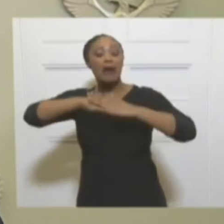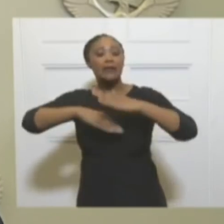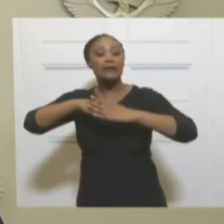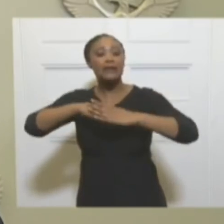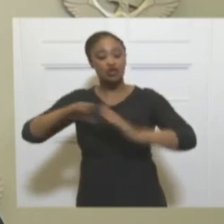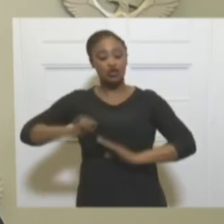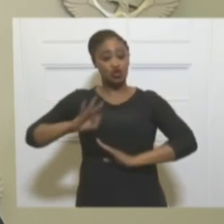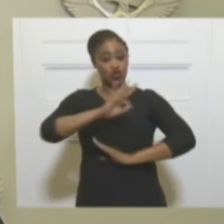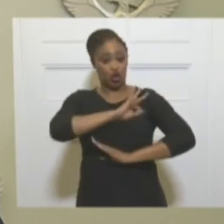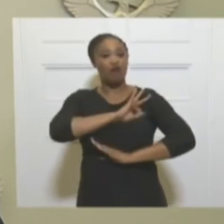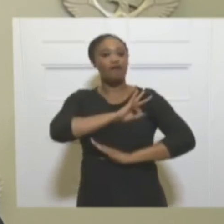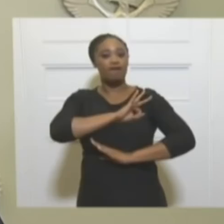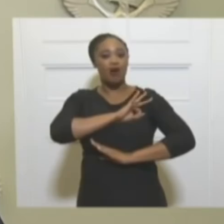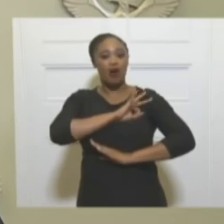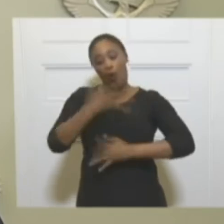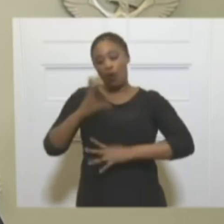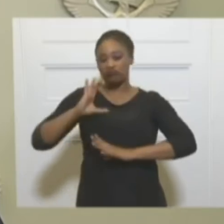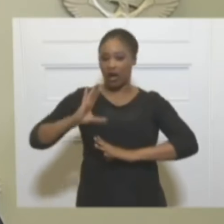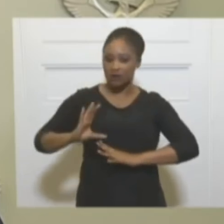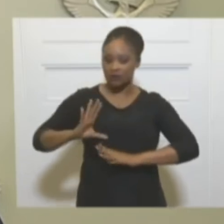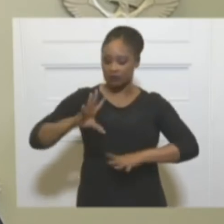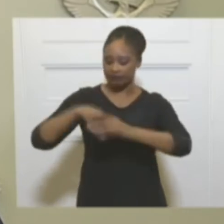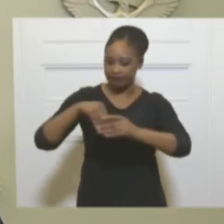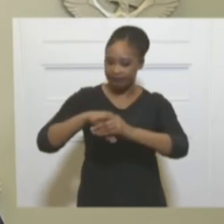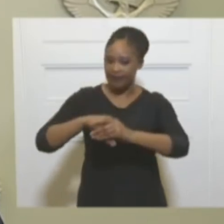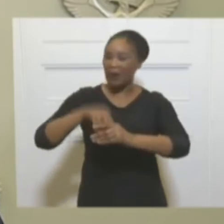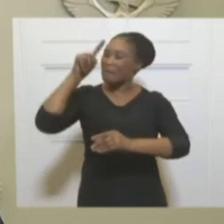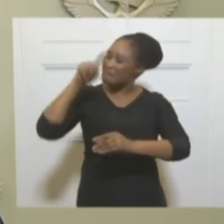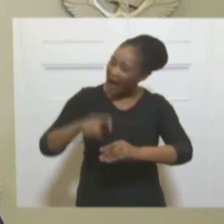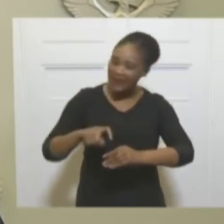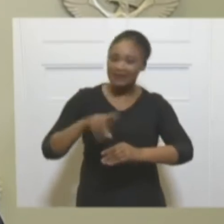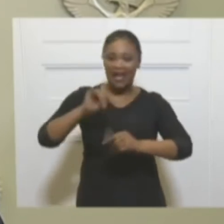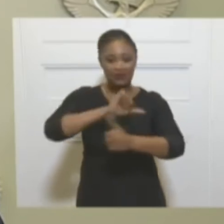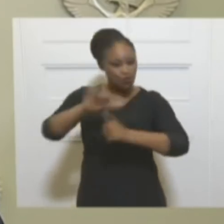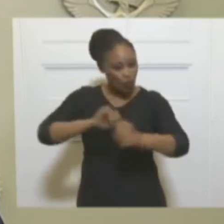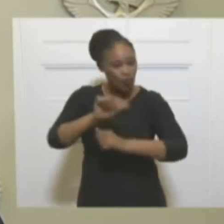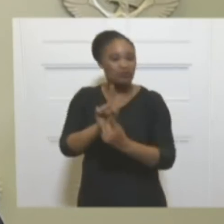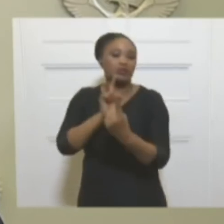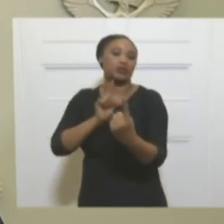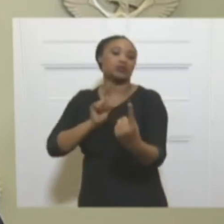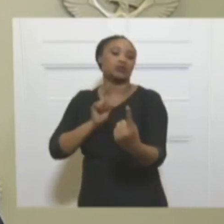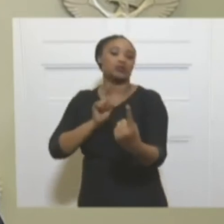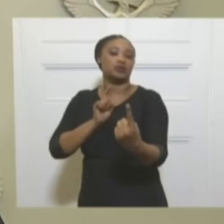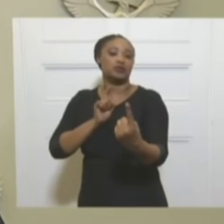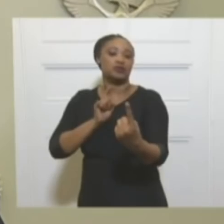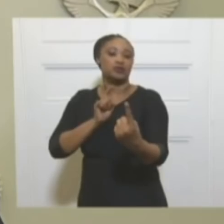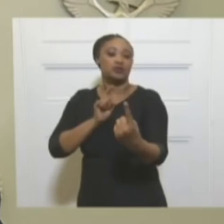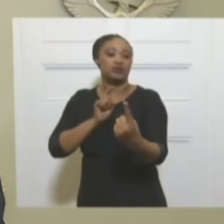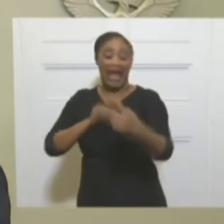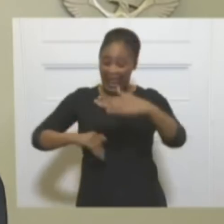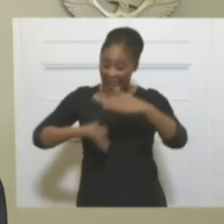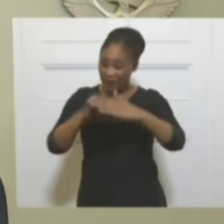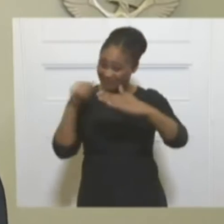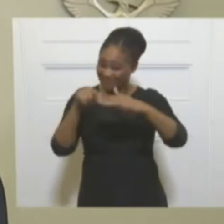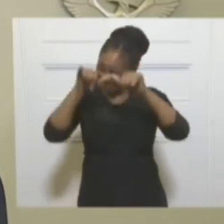at any one time based on the social distancing guidelines and may not exceed that limit.